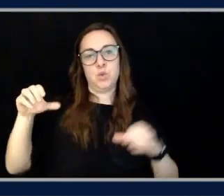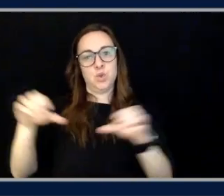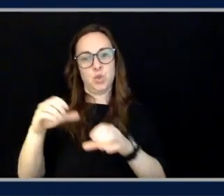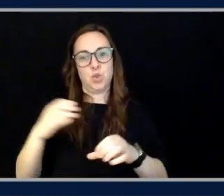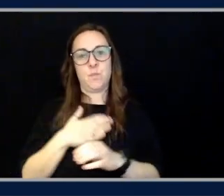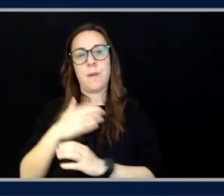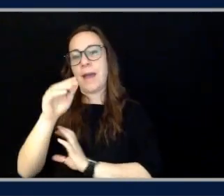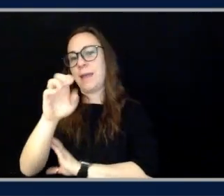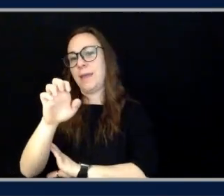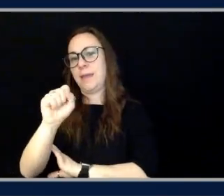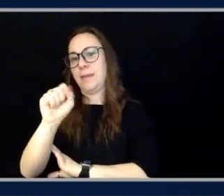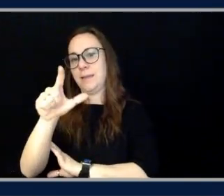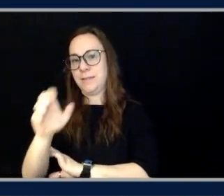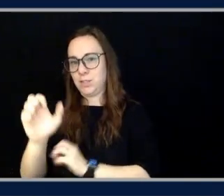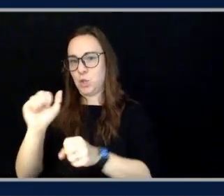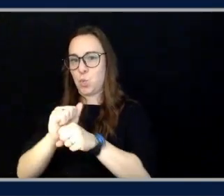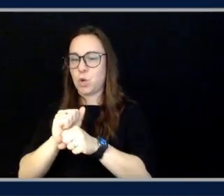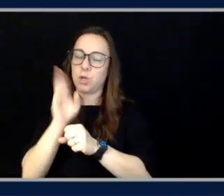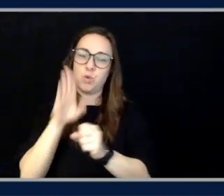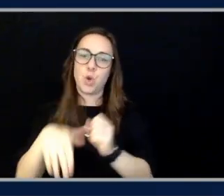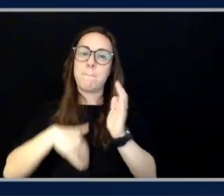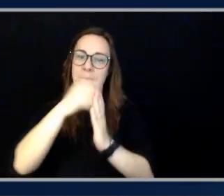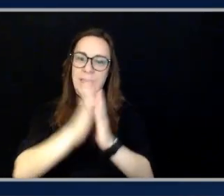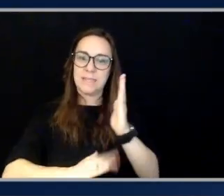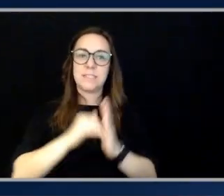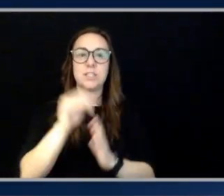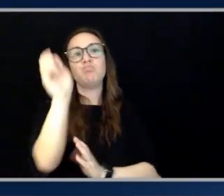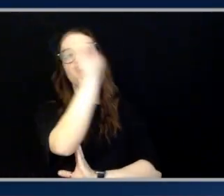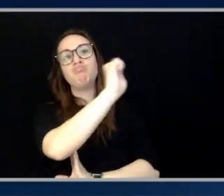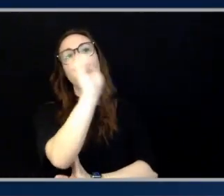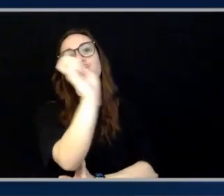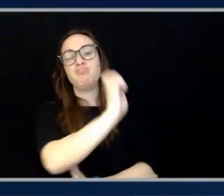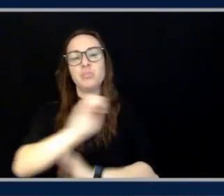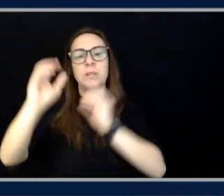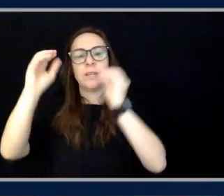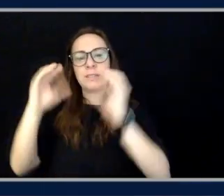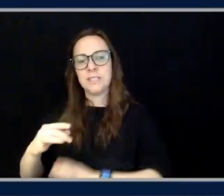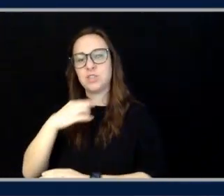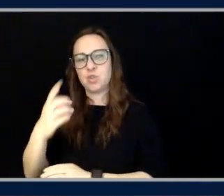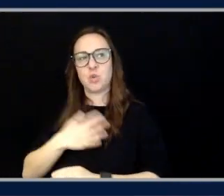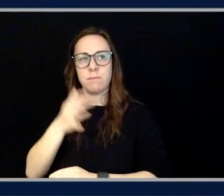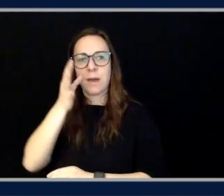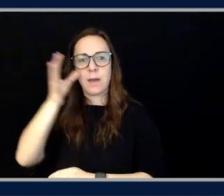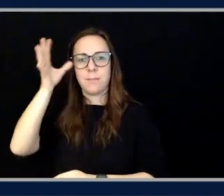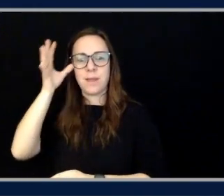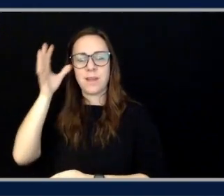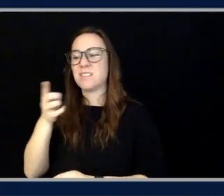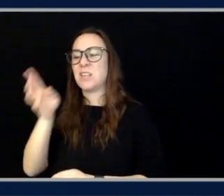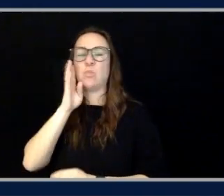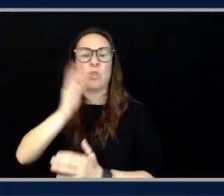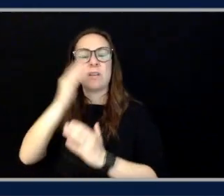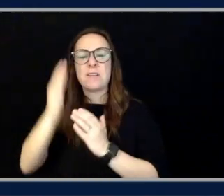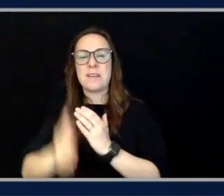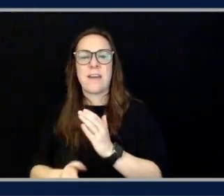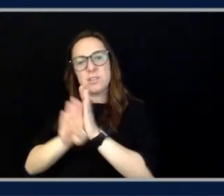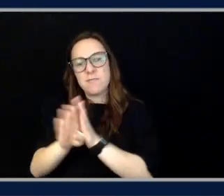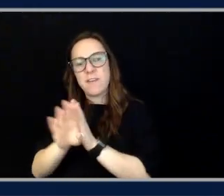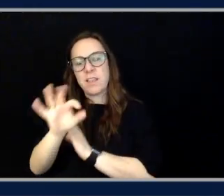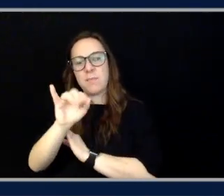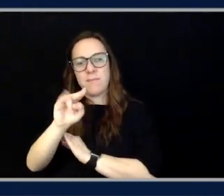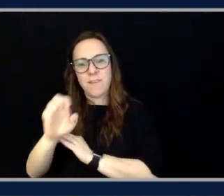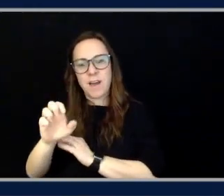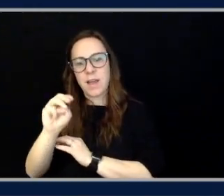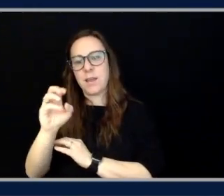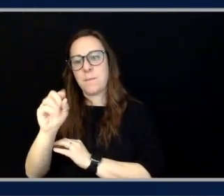which is painting. And the teacher told my parents, he will never develop his fine motor skills. And that is